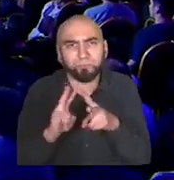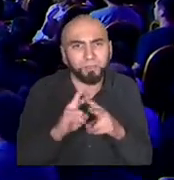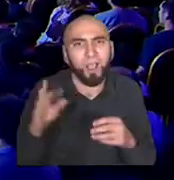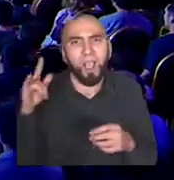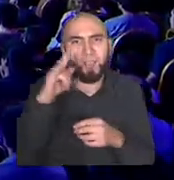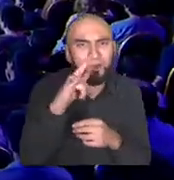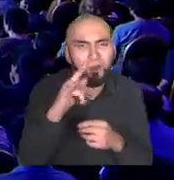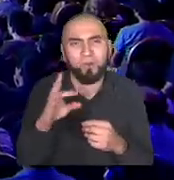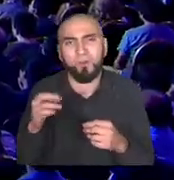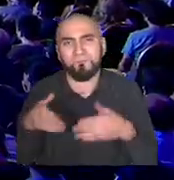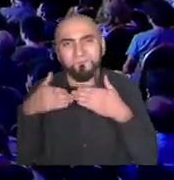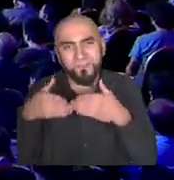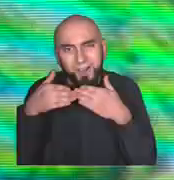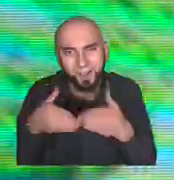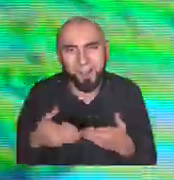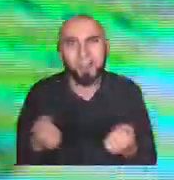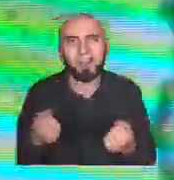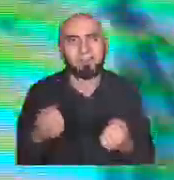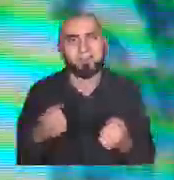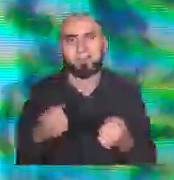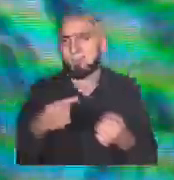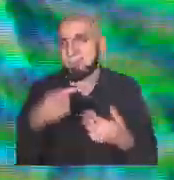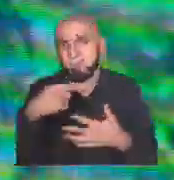be a contractor, you could nail something to a wall.